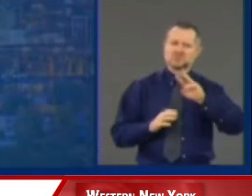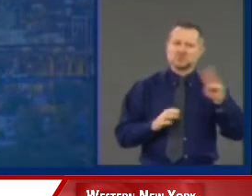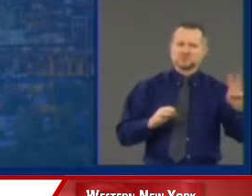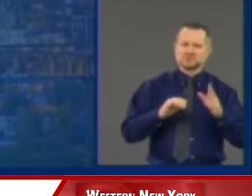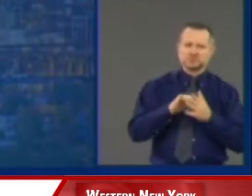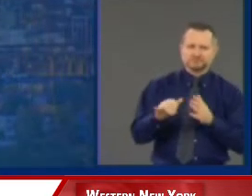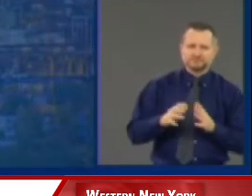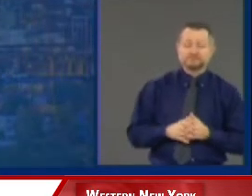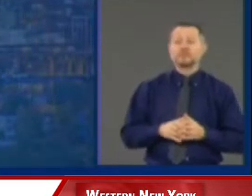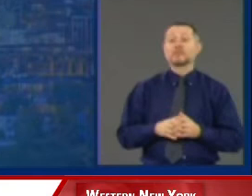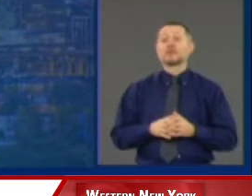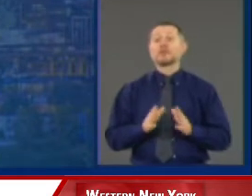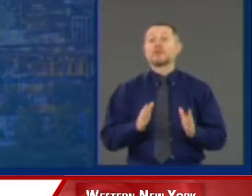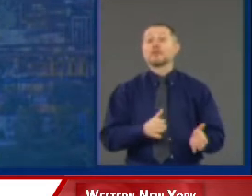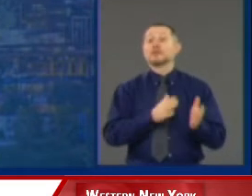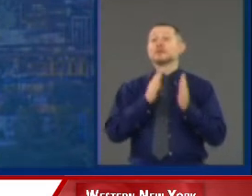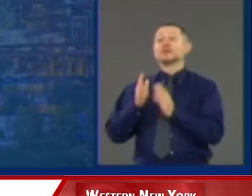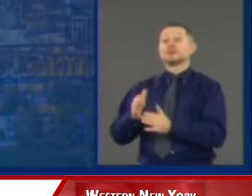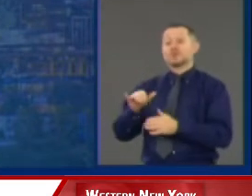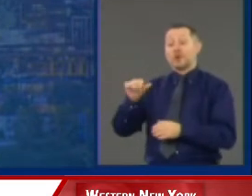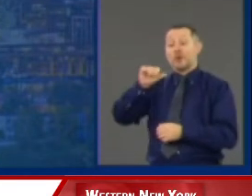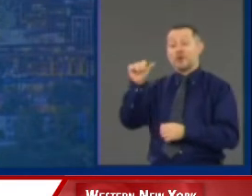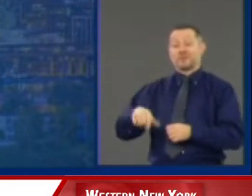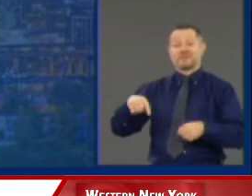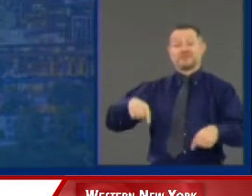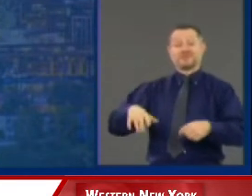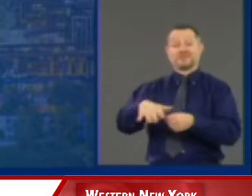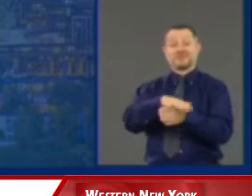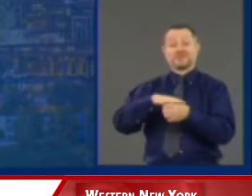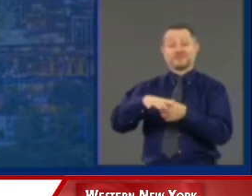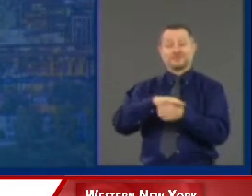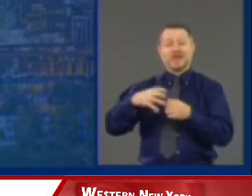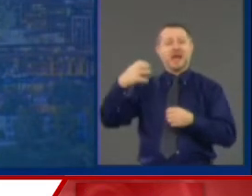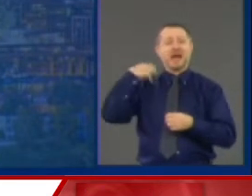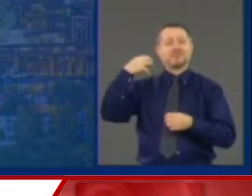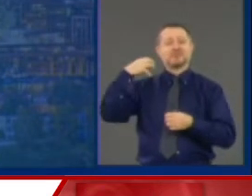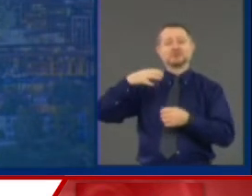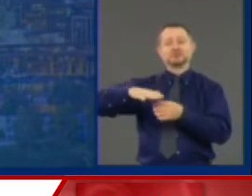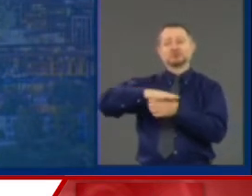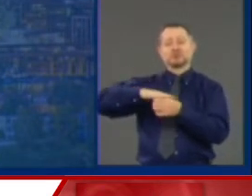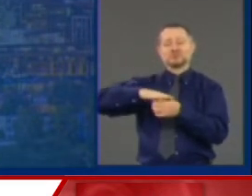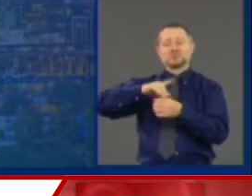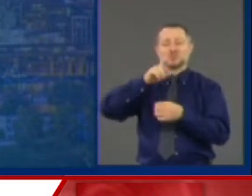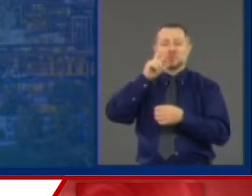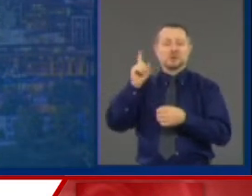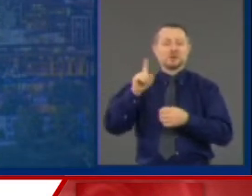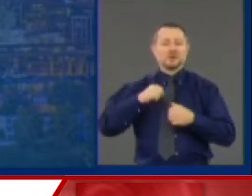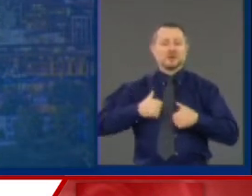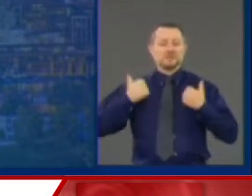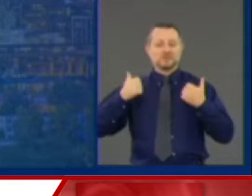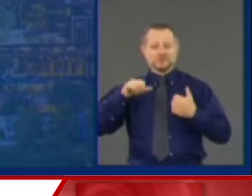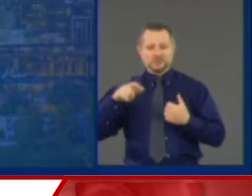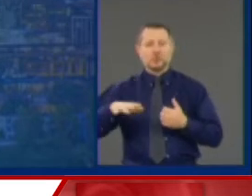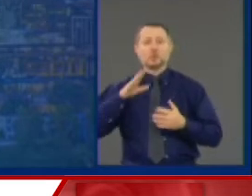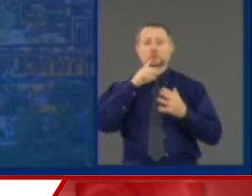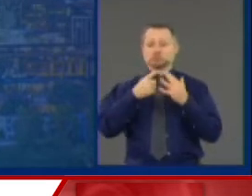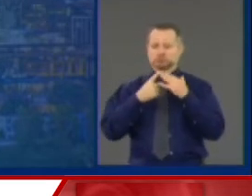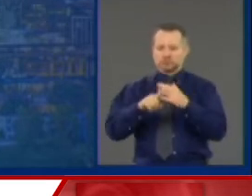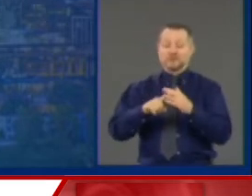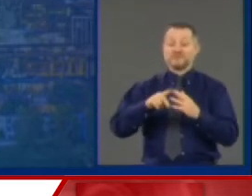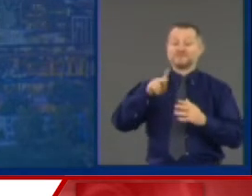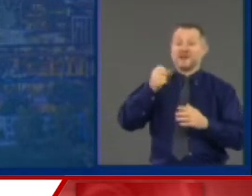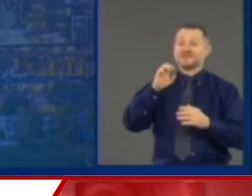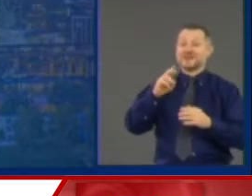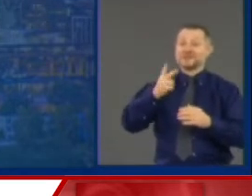The capital district region is moving to go into phase two on Wednesday.